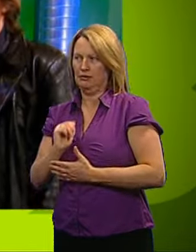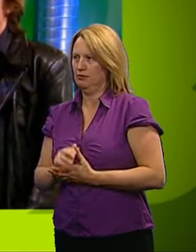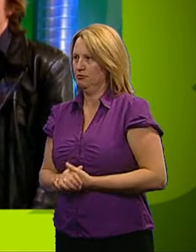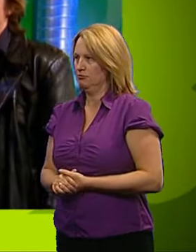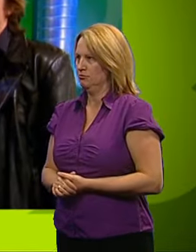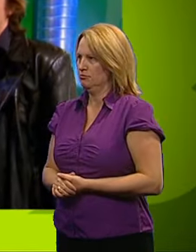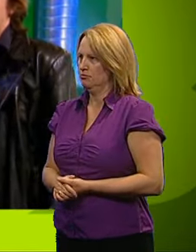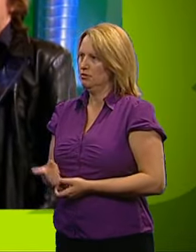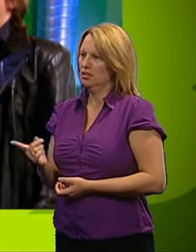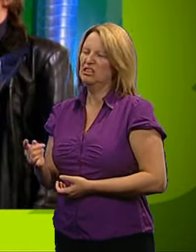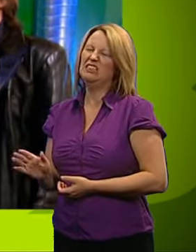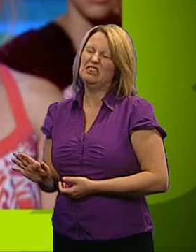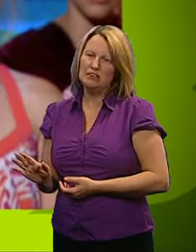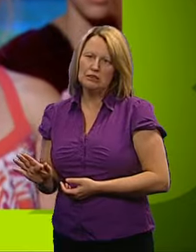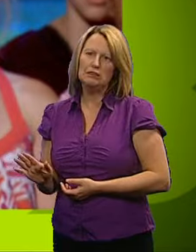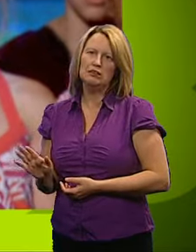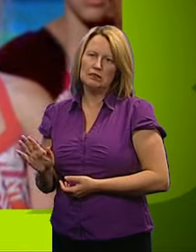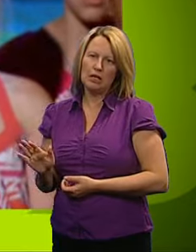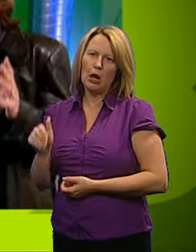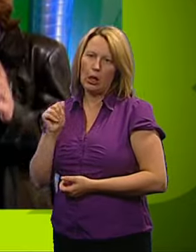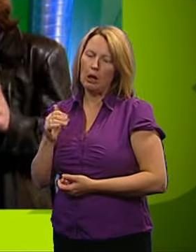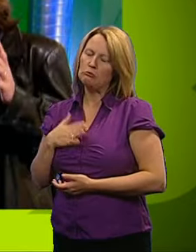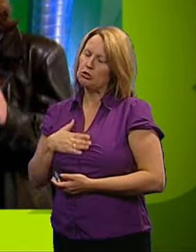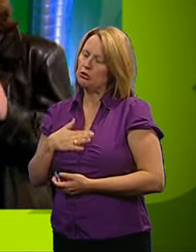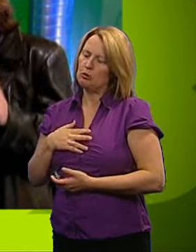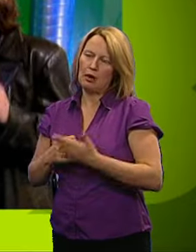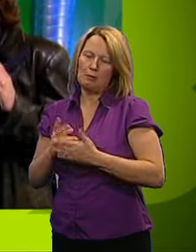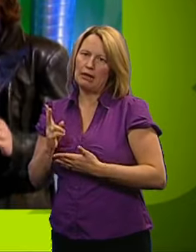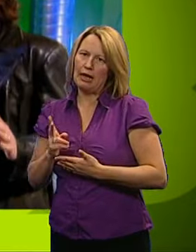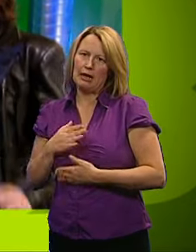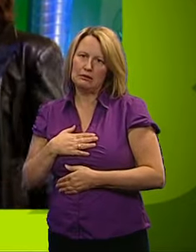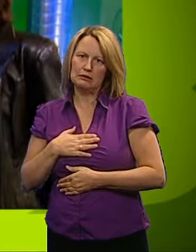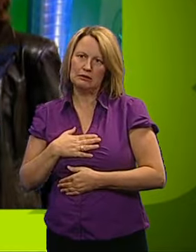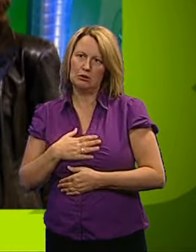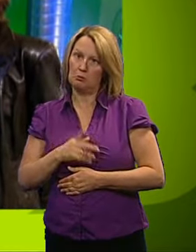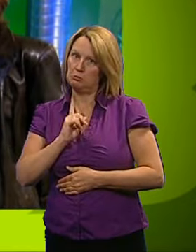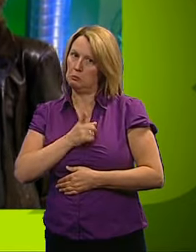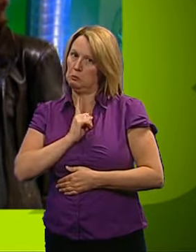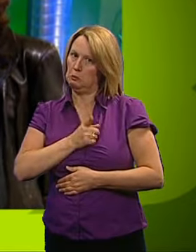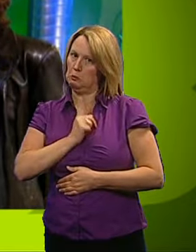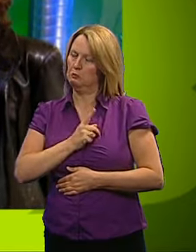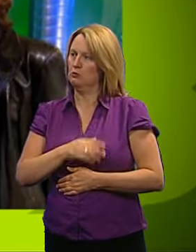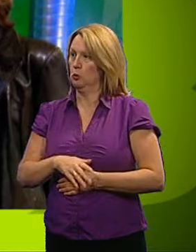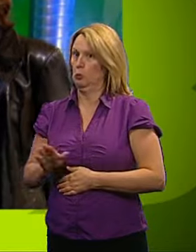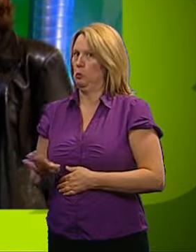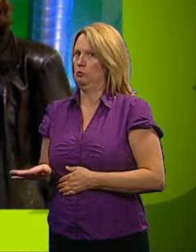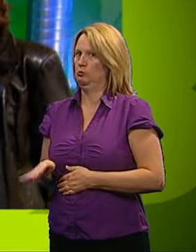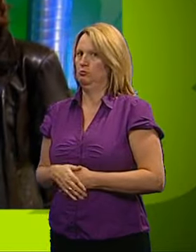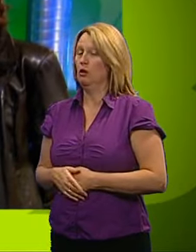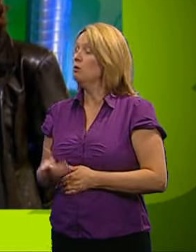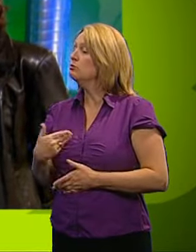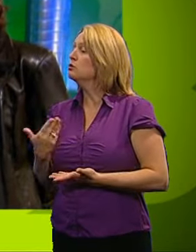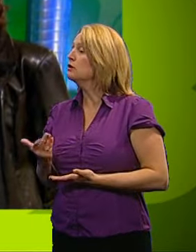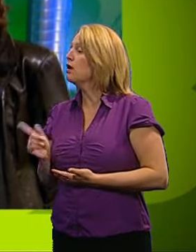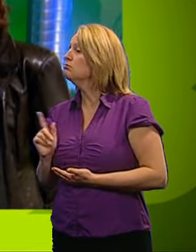turned up way too high? Yes, Miss, all right. I've got it. I'm sorry. It won't happen again. is better not. Right. So what have you got for us today?